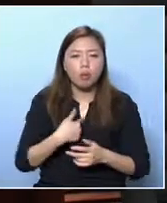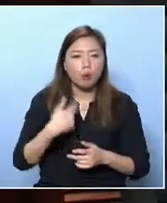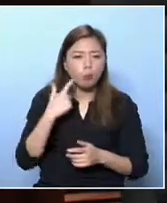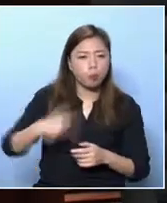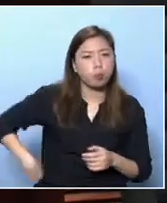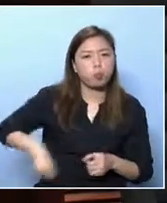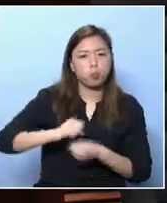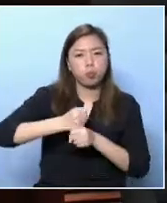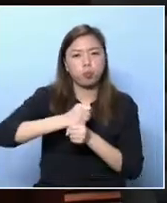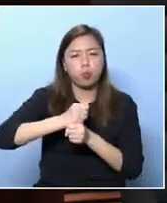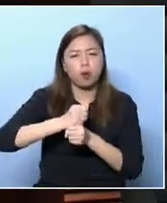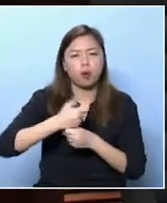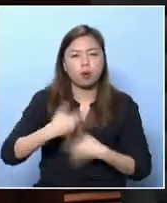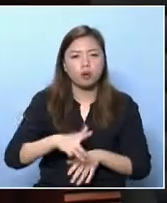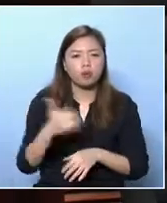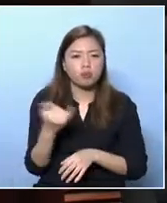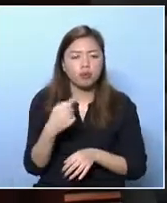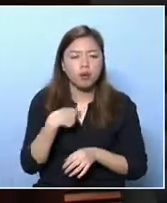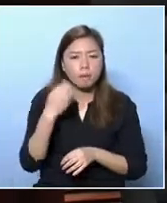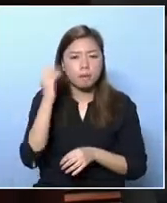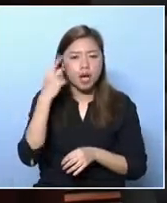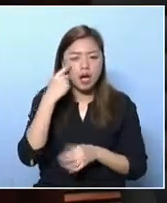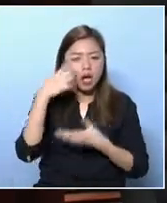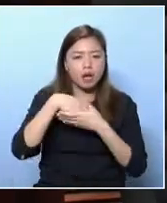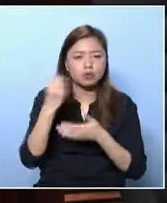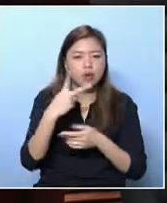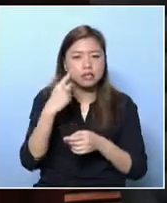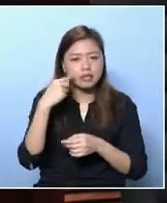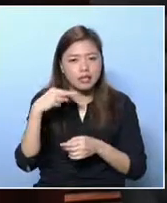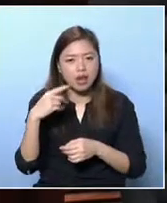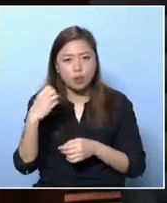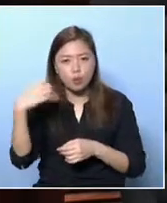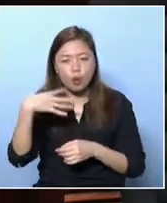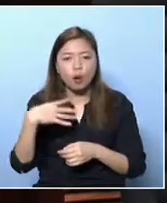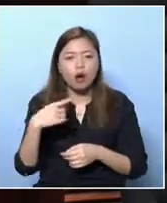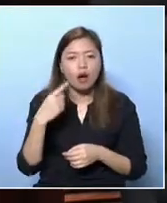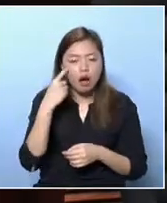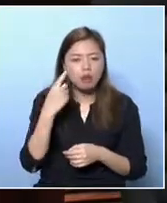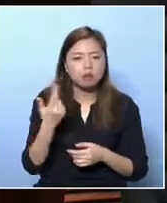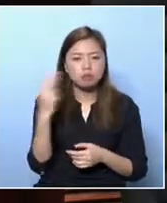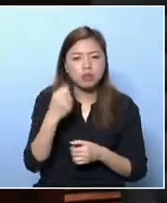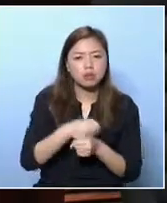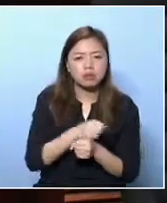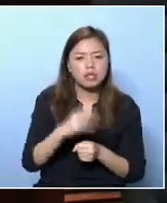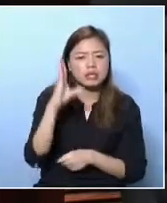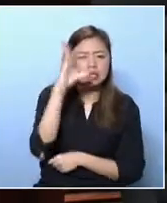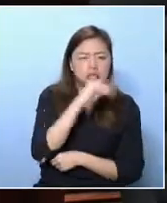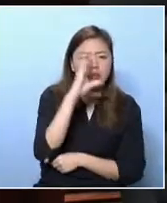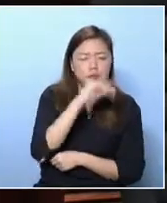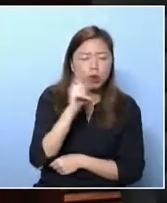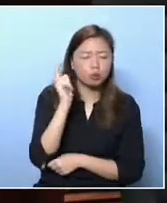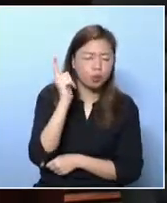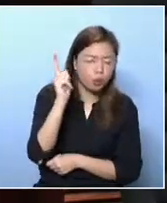we are not properly cared for. I suffer from eye